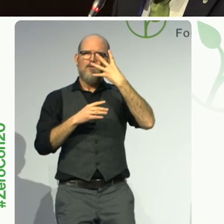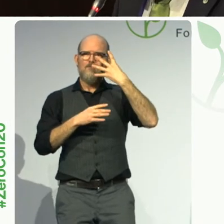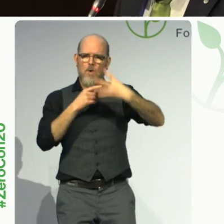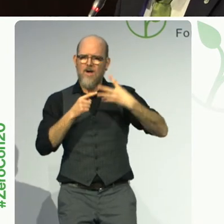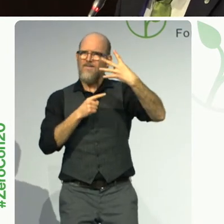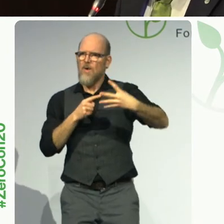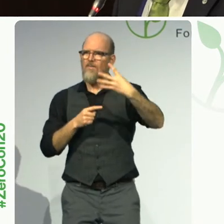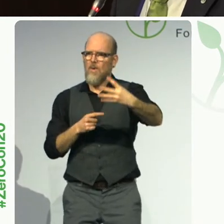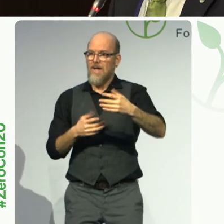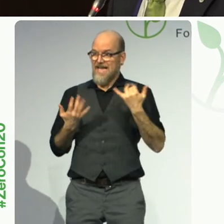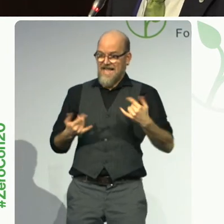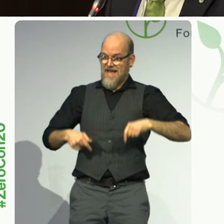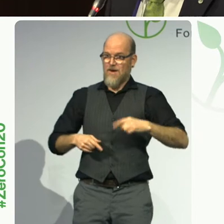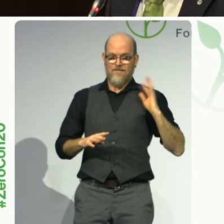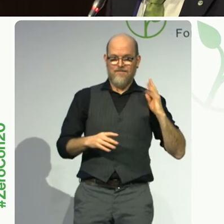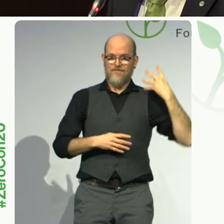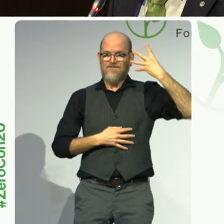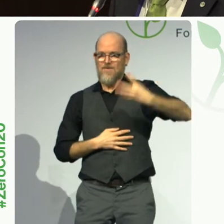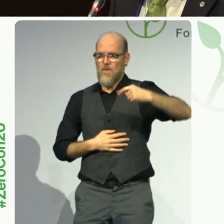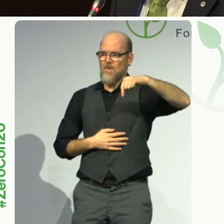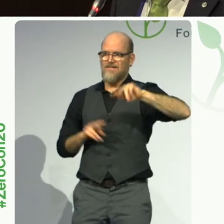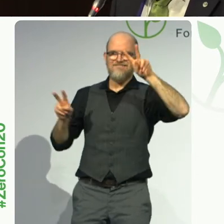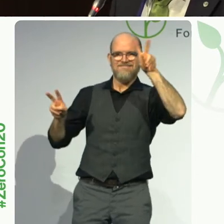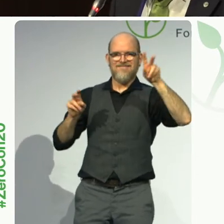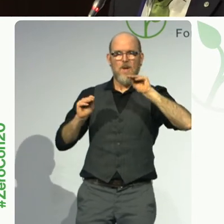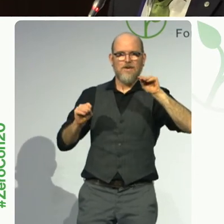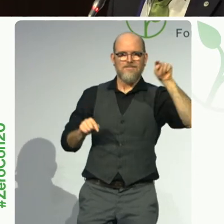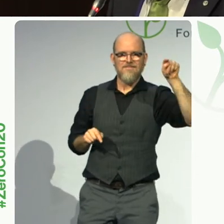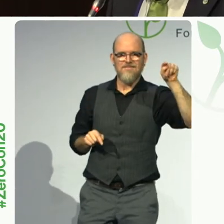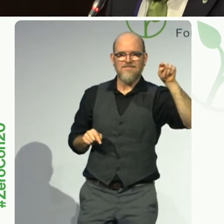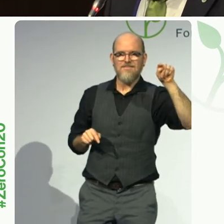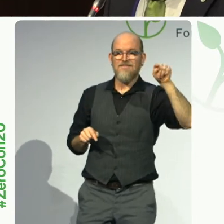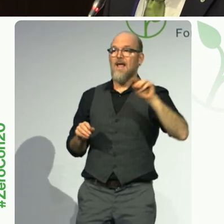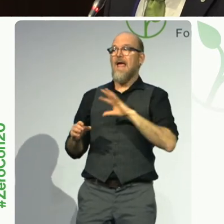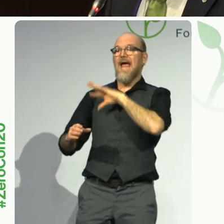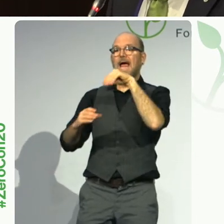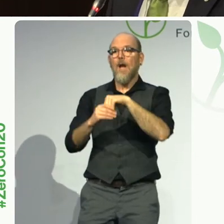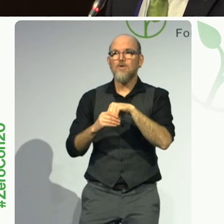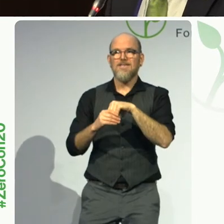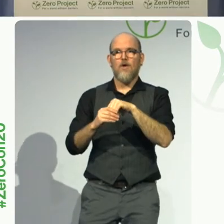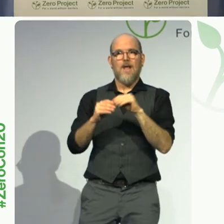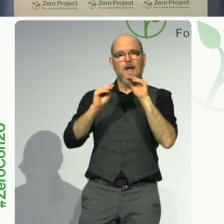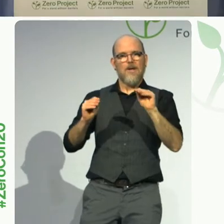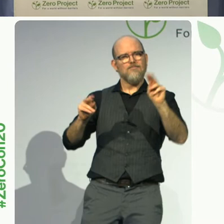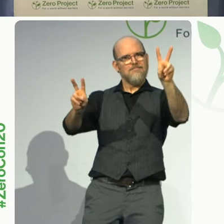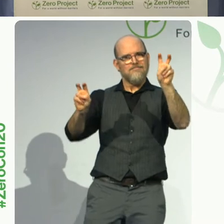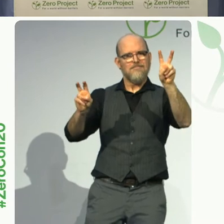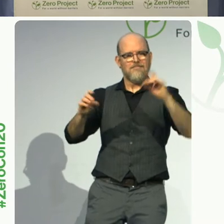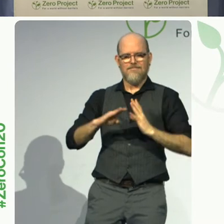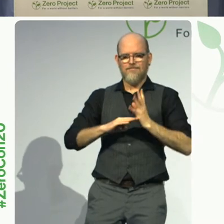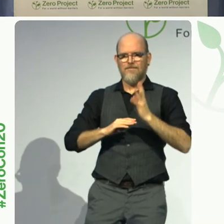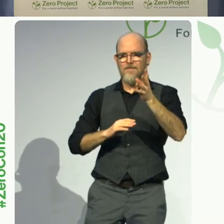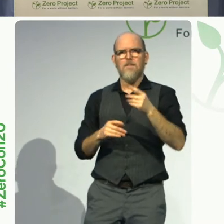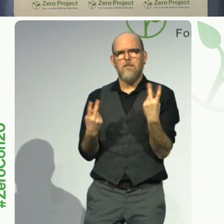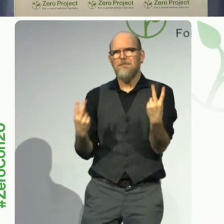education, a subject so very important to all of us. And as most of you know, the conference